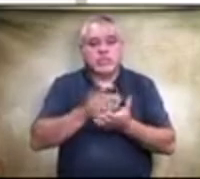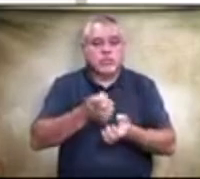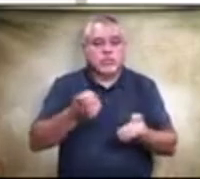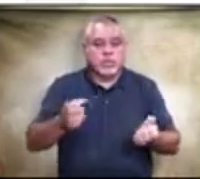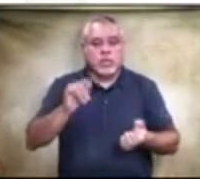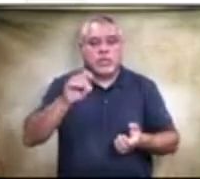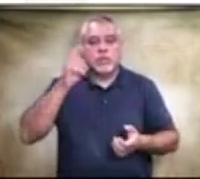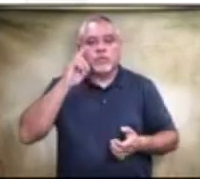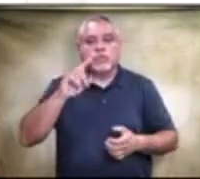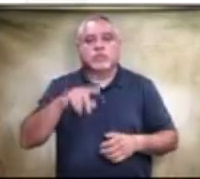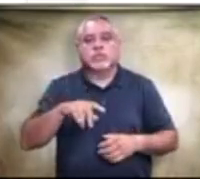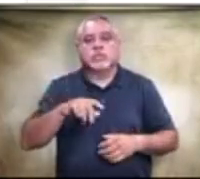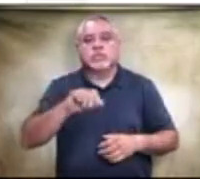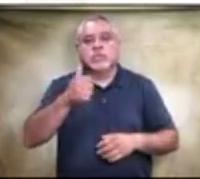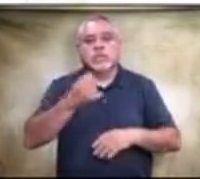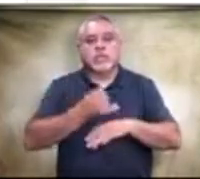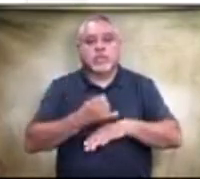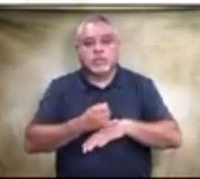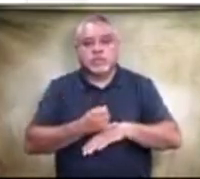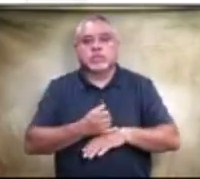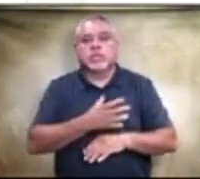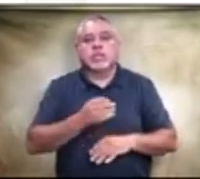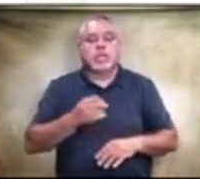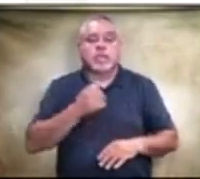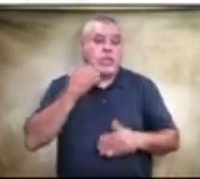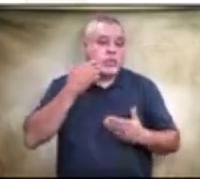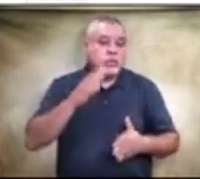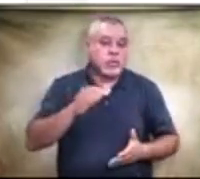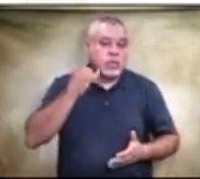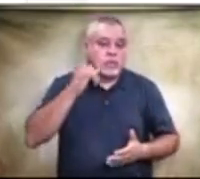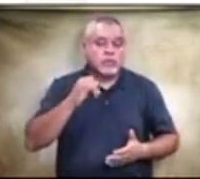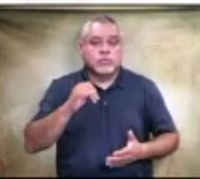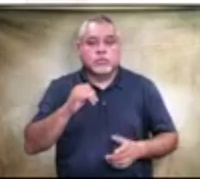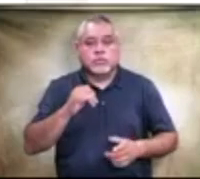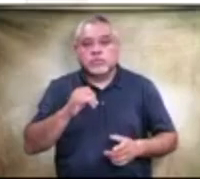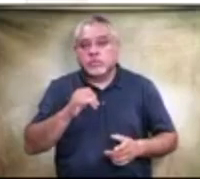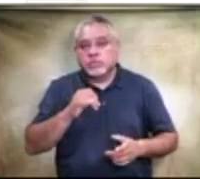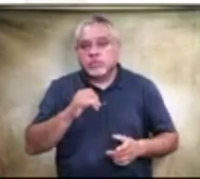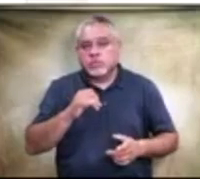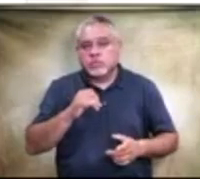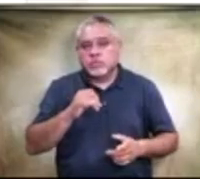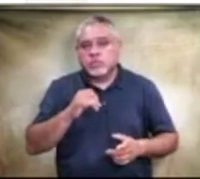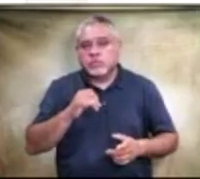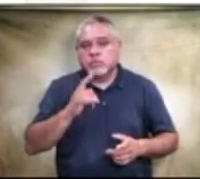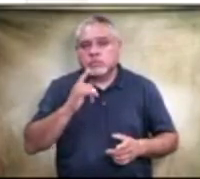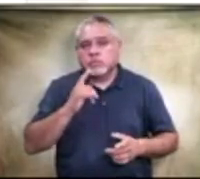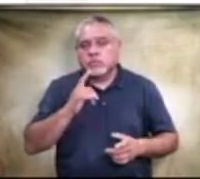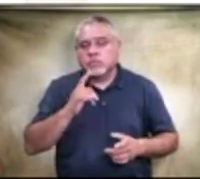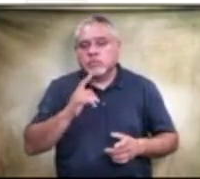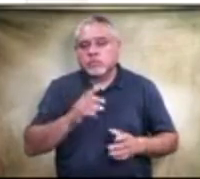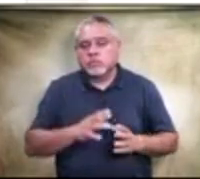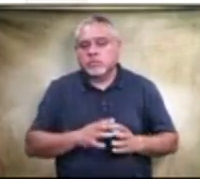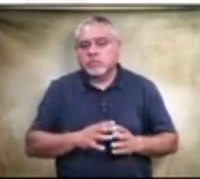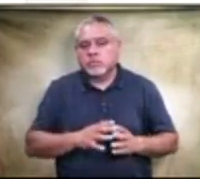campuses, and I'm not sure if George Johnson is on the call as well, but